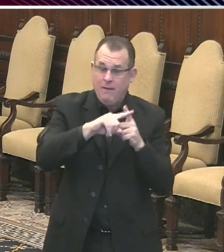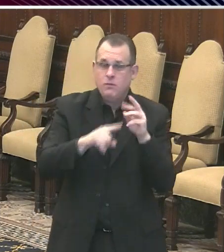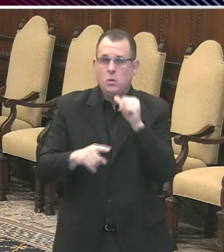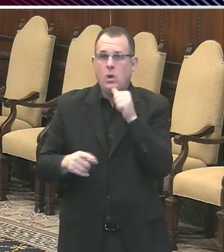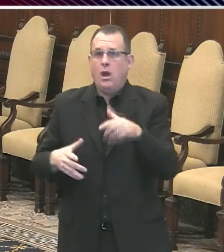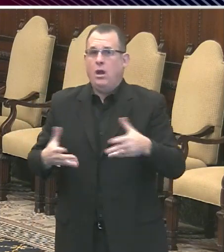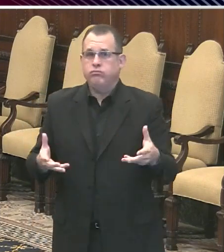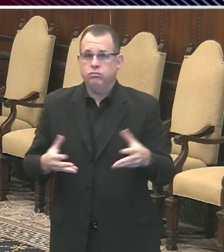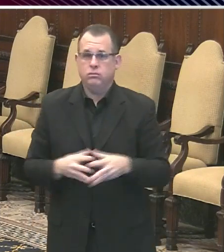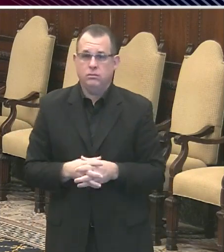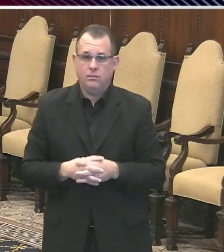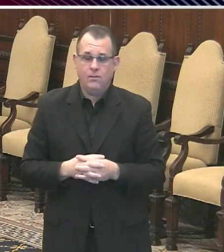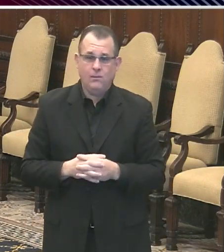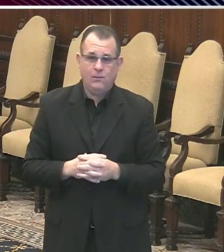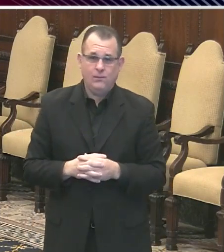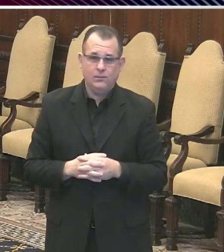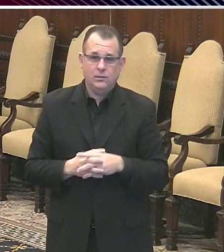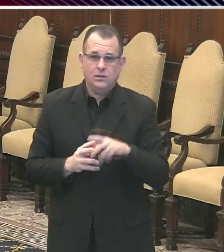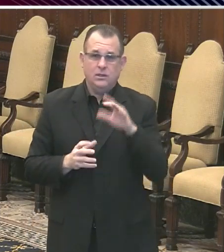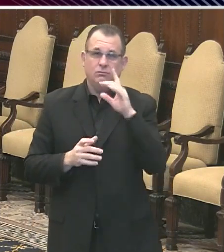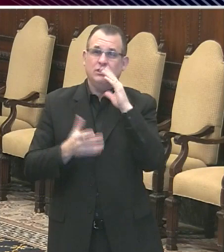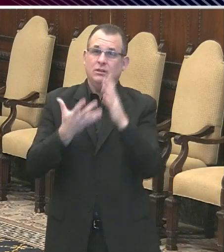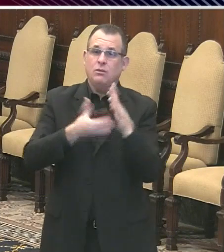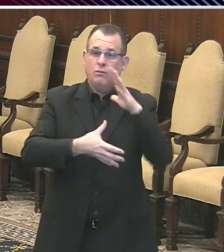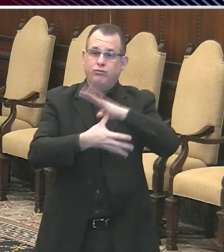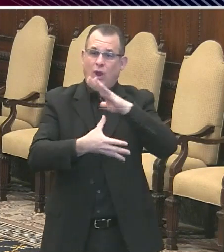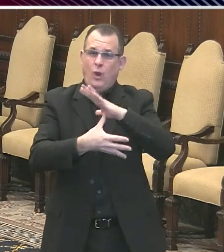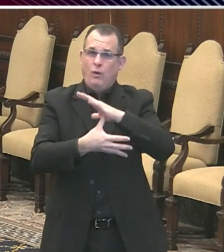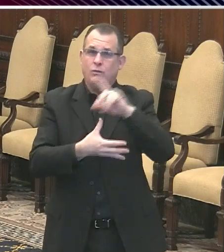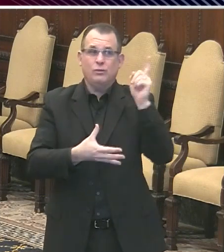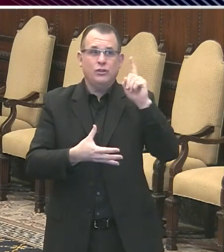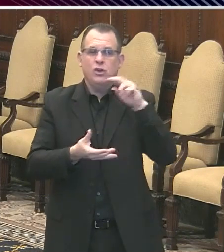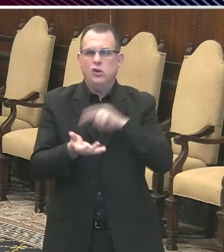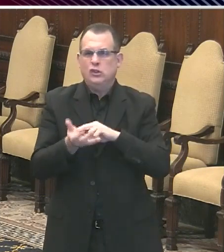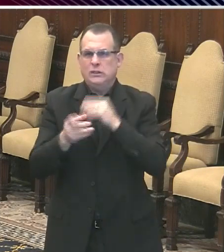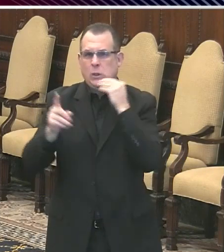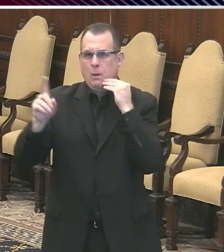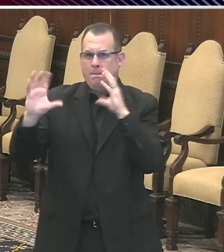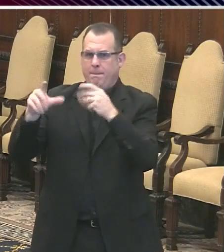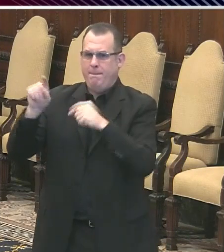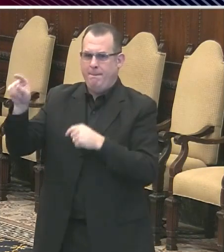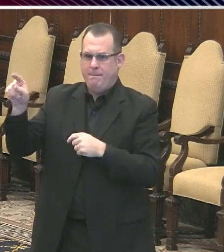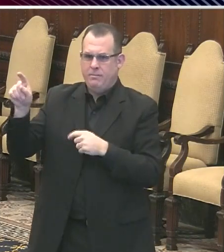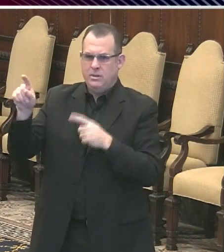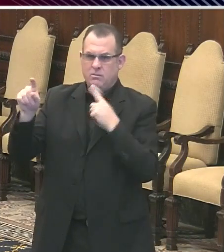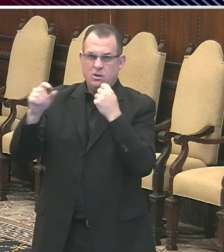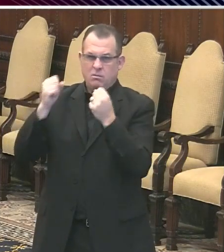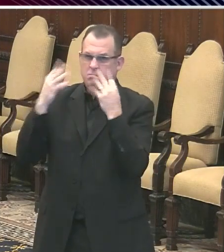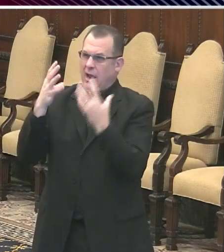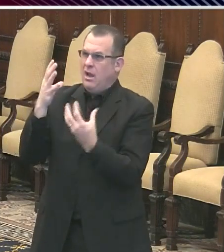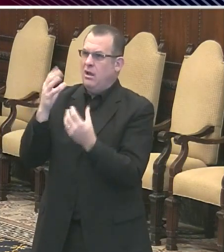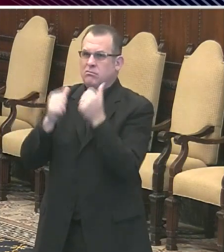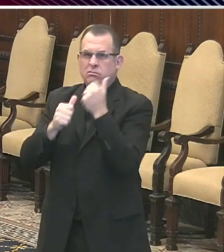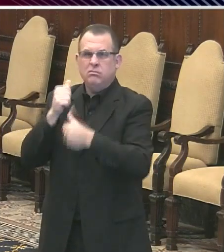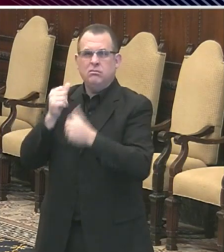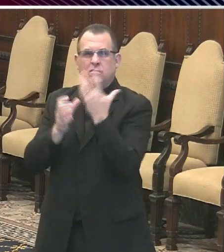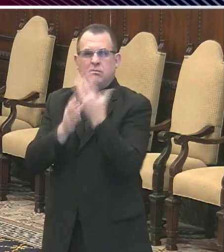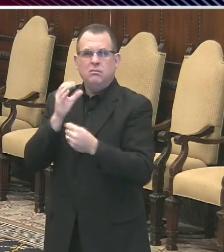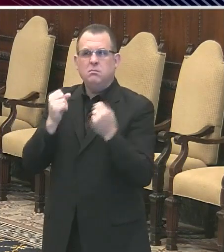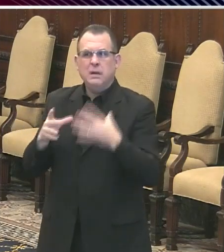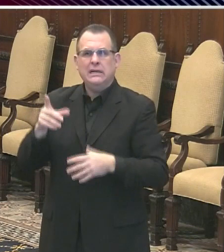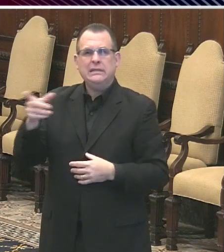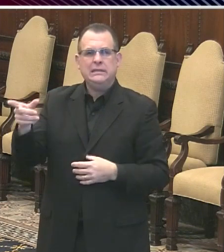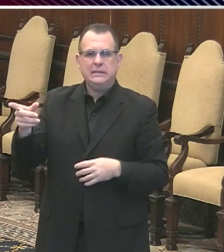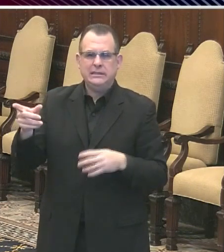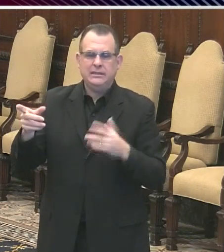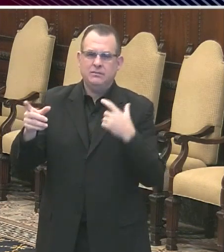So, our top priority is going to be people in nursing homes. Nursing homes is where most of the deaths have occurred, and if we know in nursing homes who has the infection and